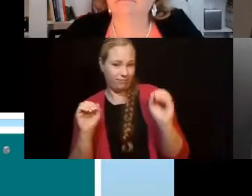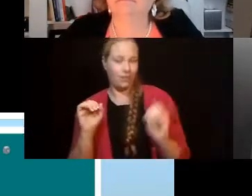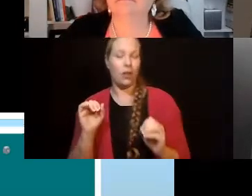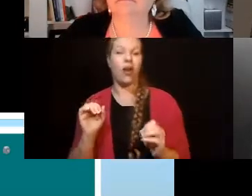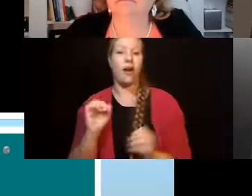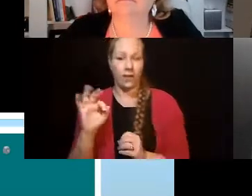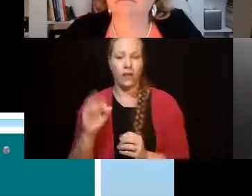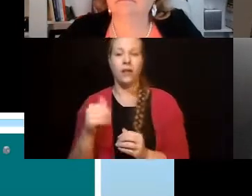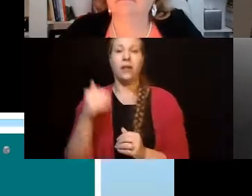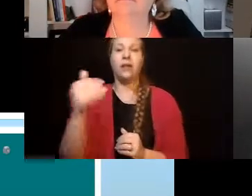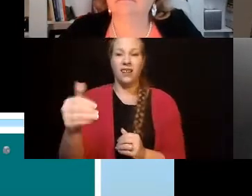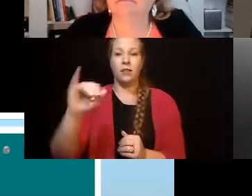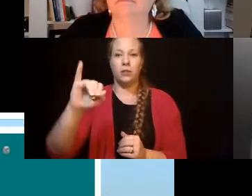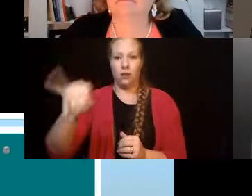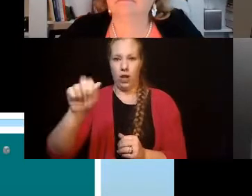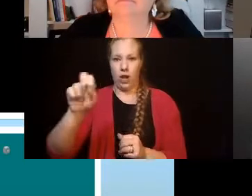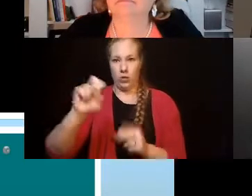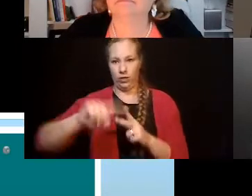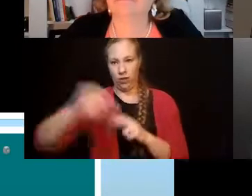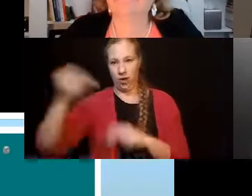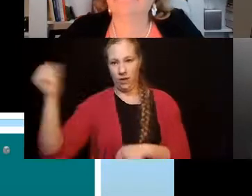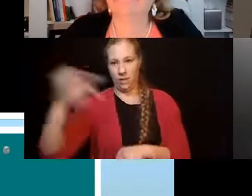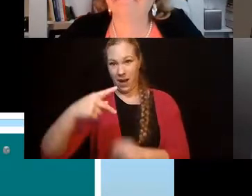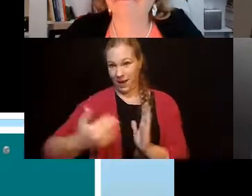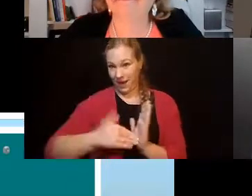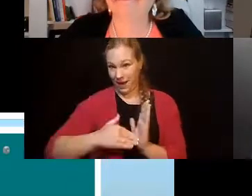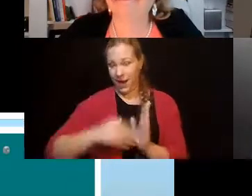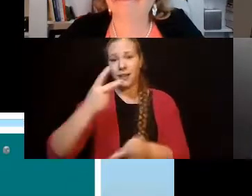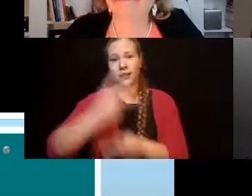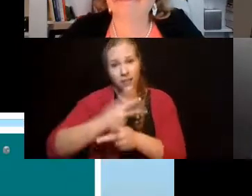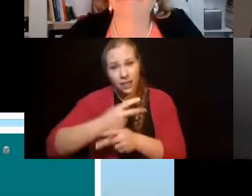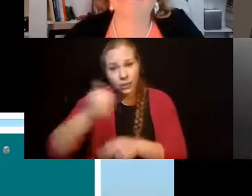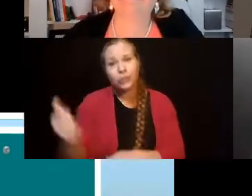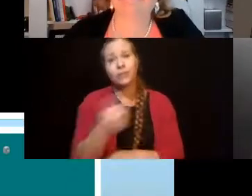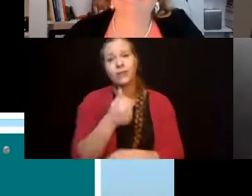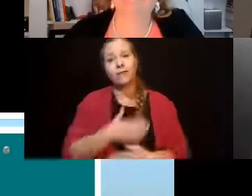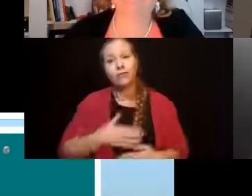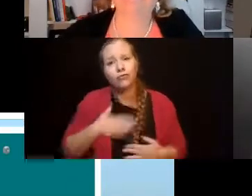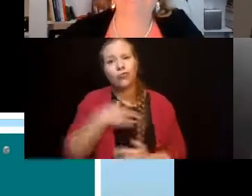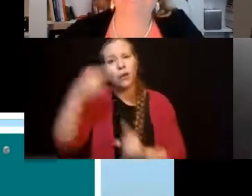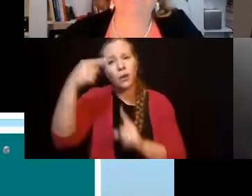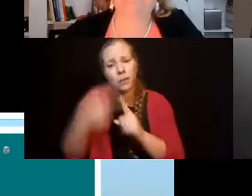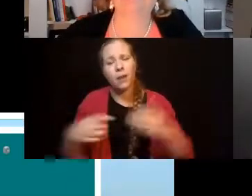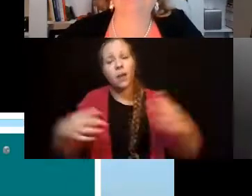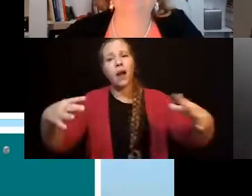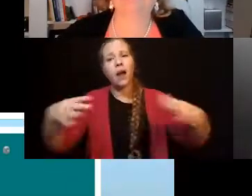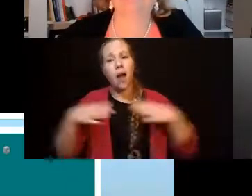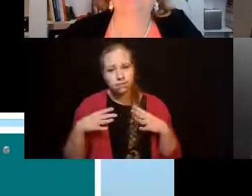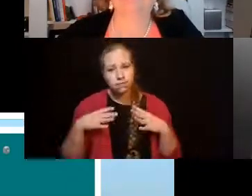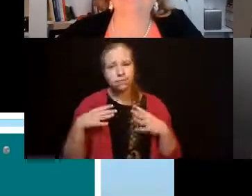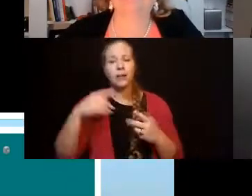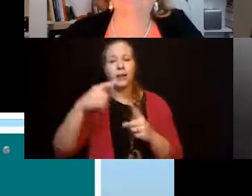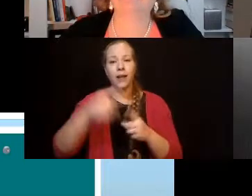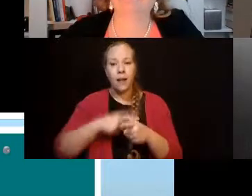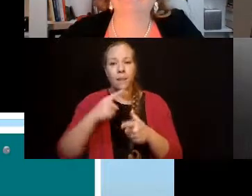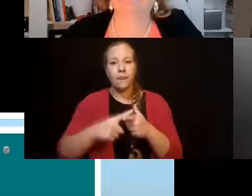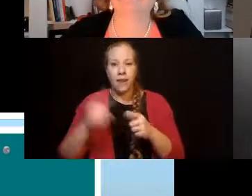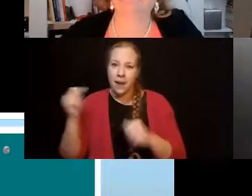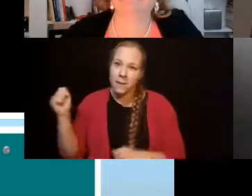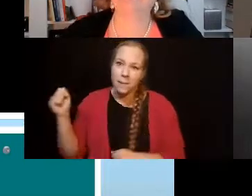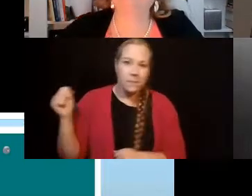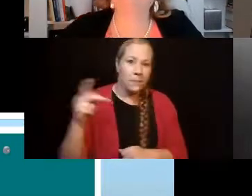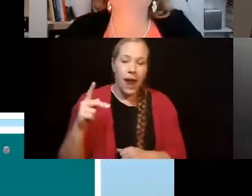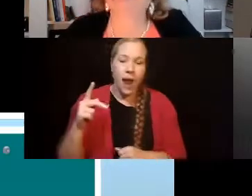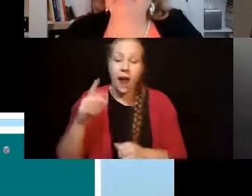month and take care and are safe. And then we'll pick back up in January with navigating